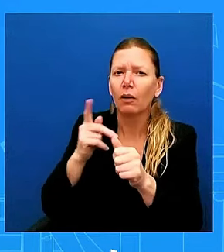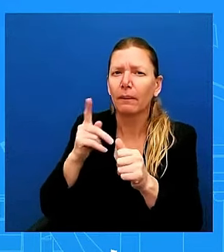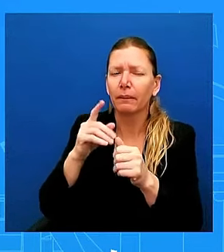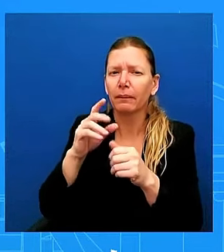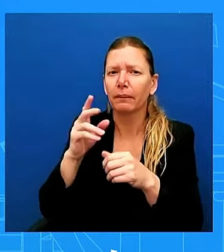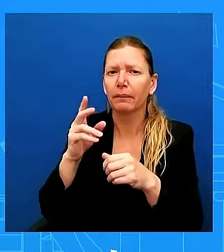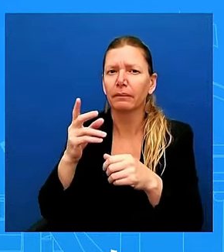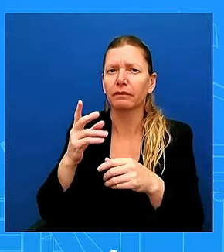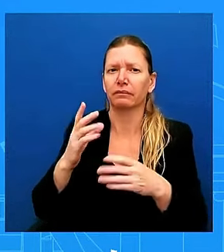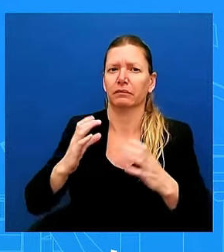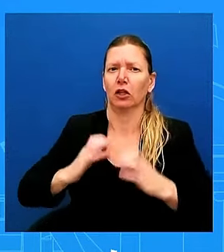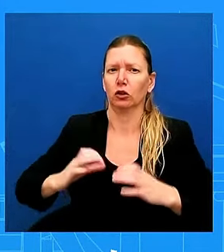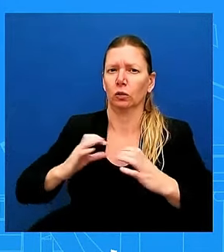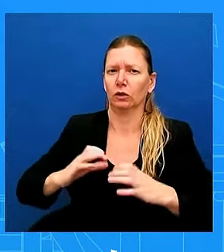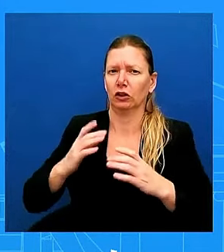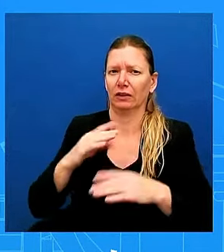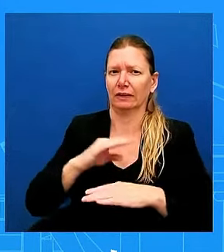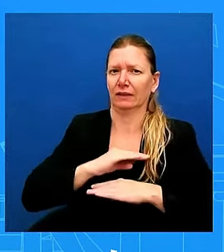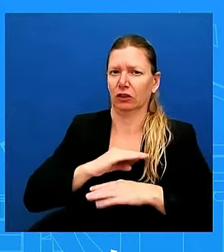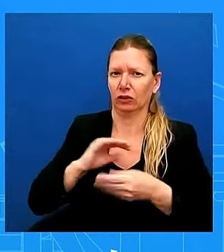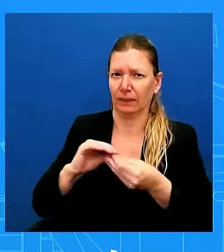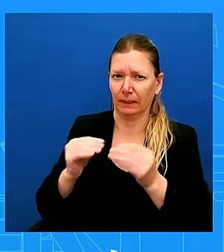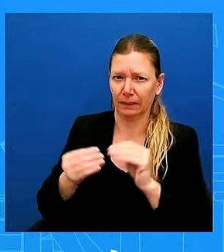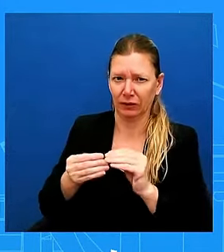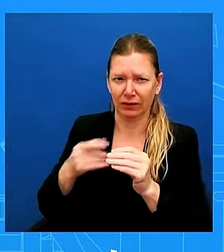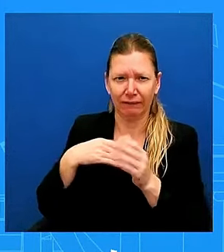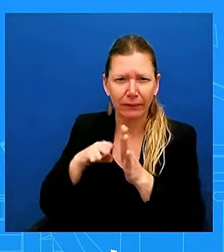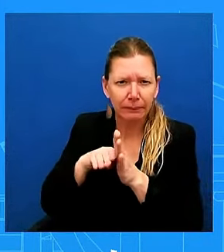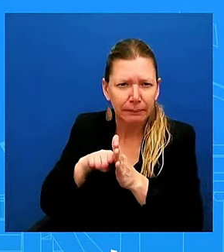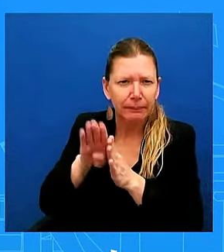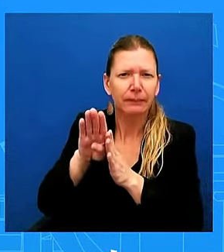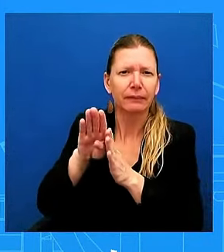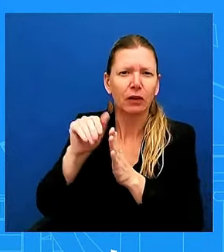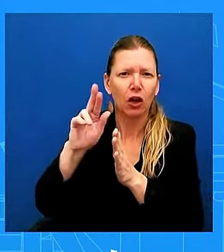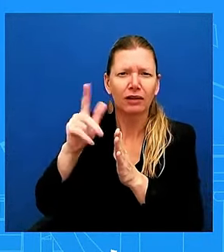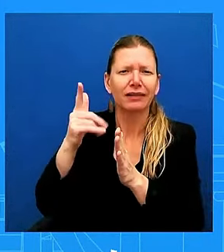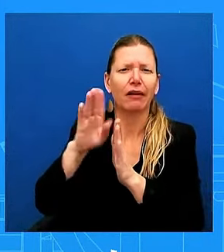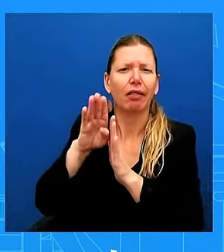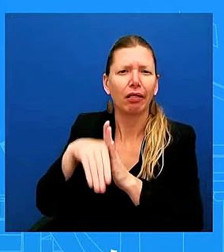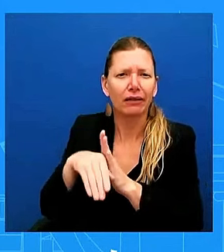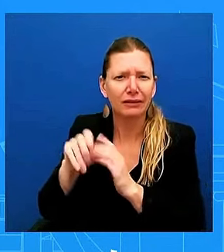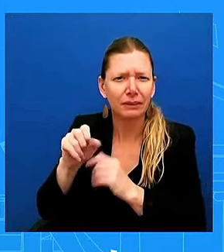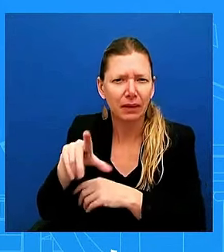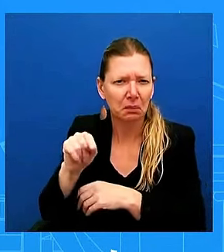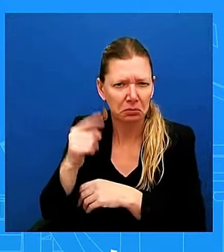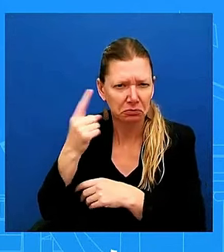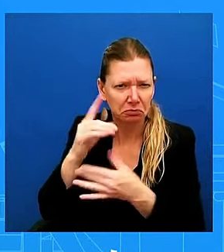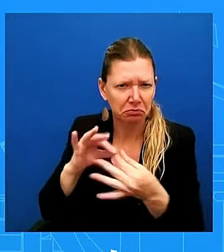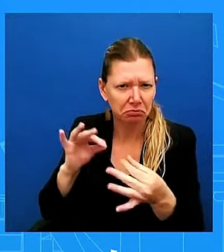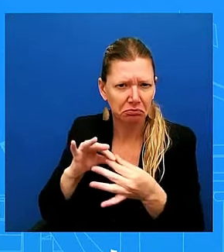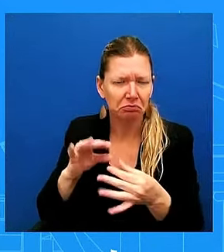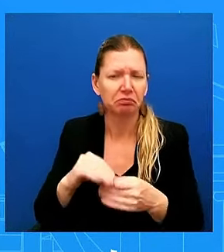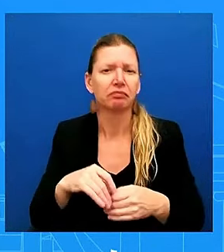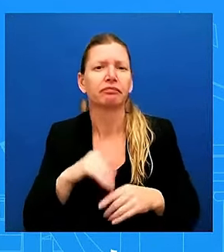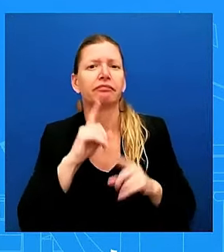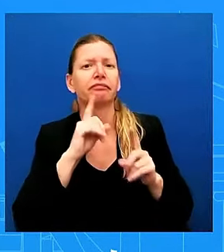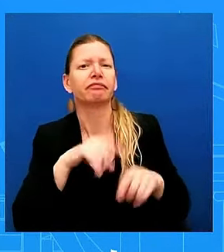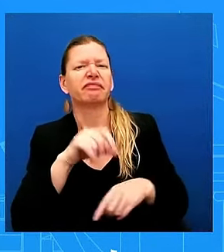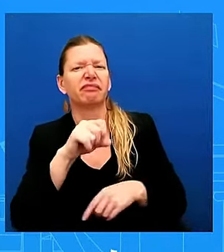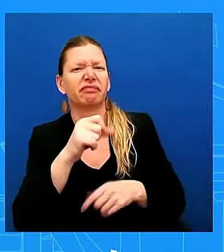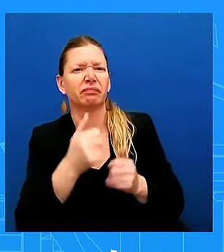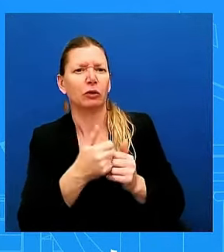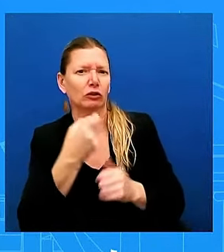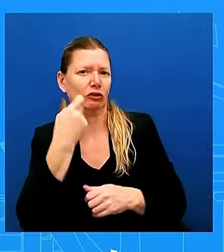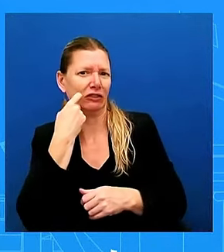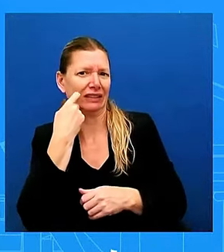Michigan sentiment numbers actually are showing strength. And, you know, if you look at what consumers are